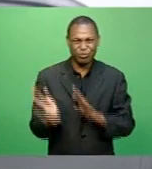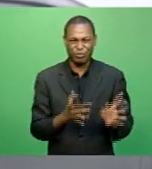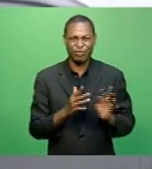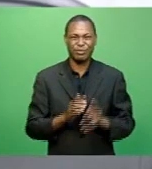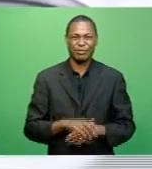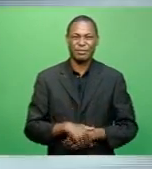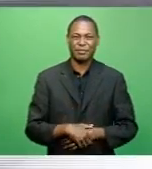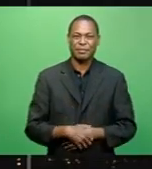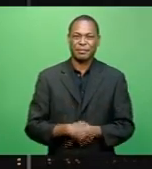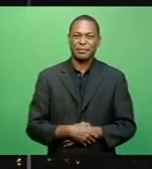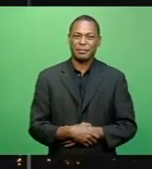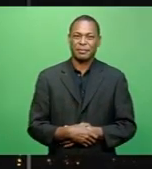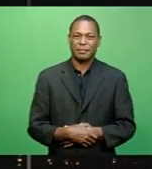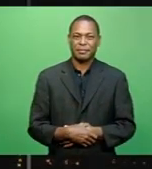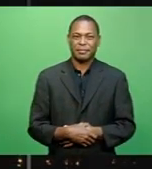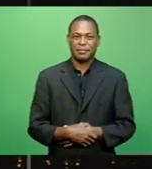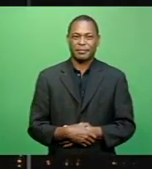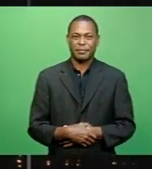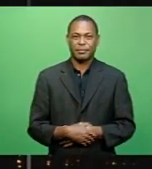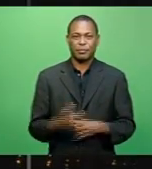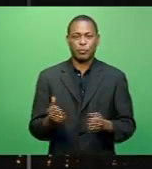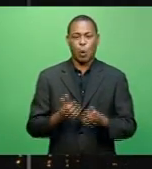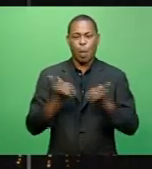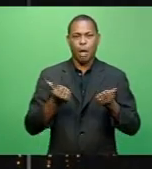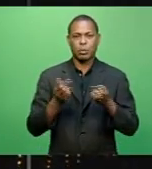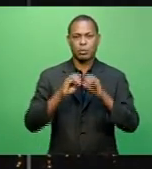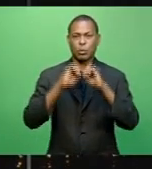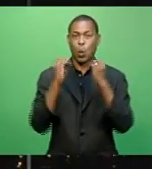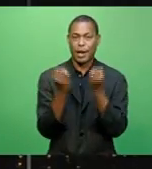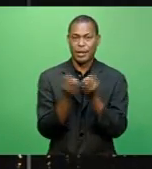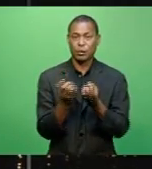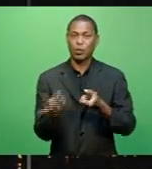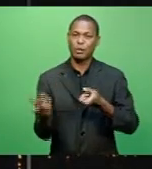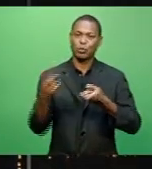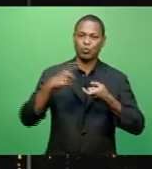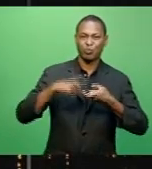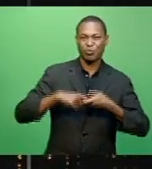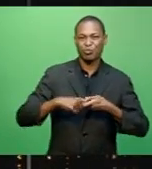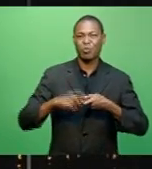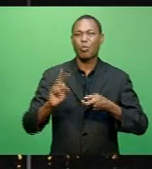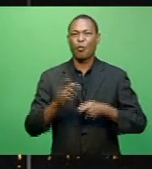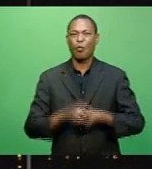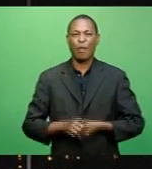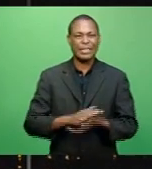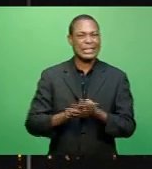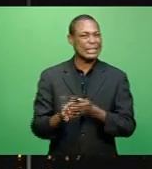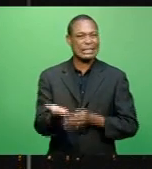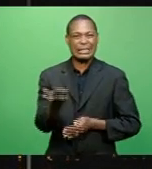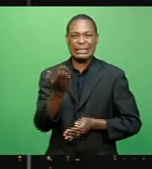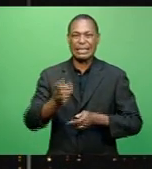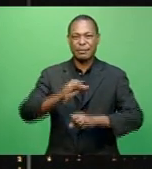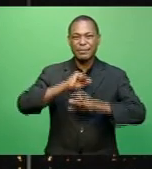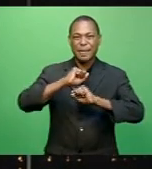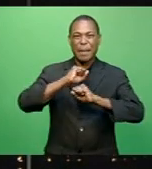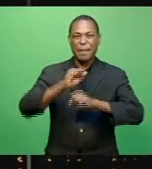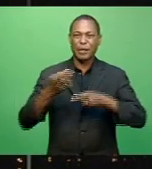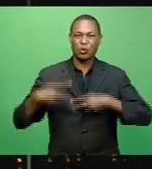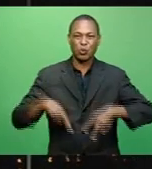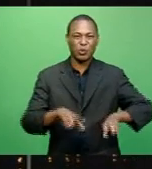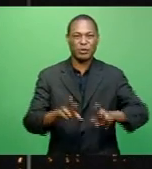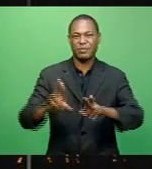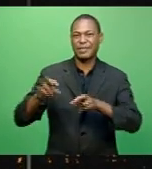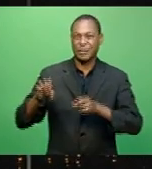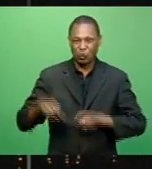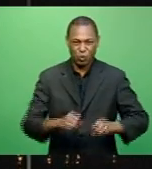FBC News. Multiple organizations are joining hands to conduct cleanup campaigns on rivers and creeks in and